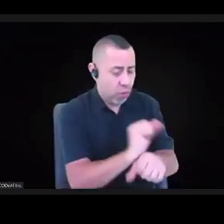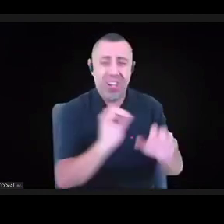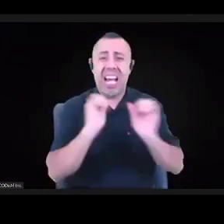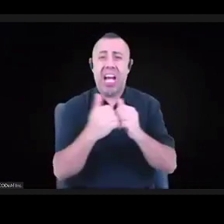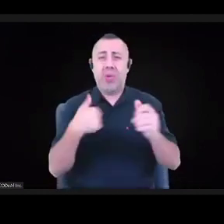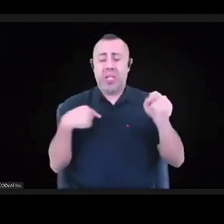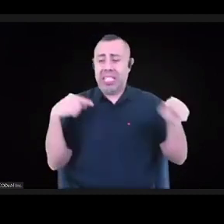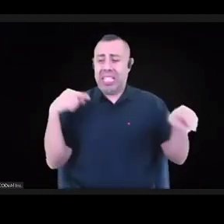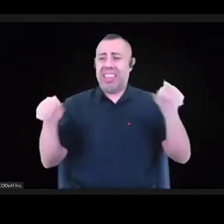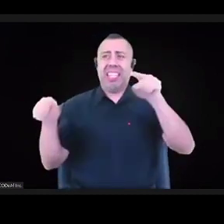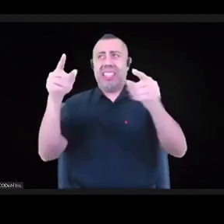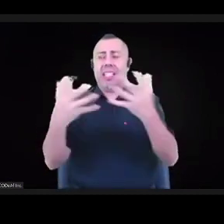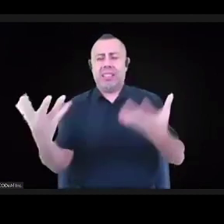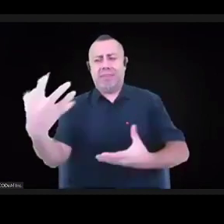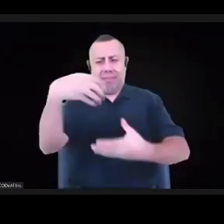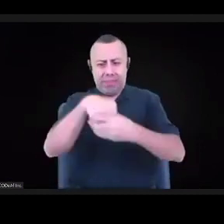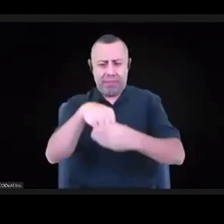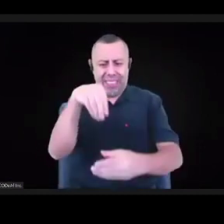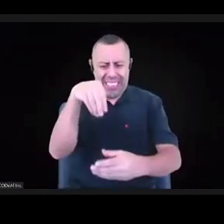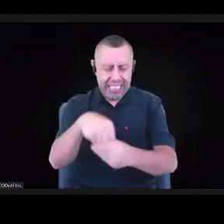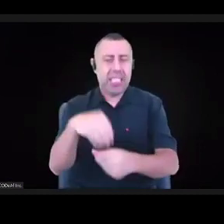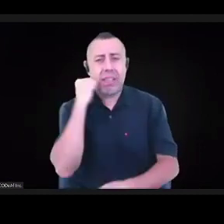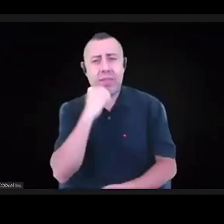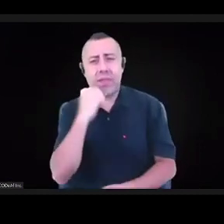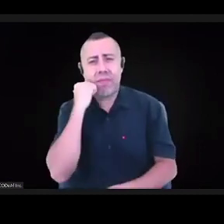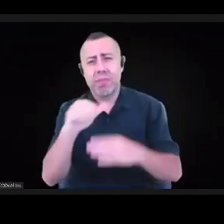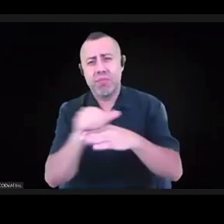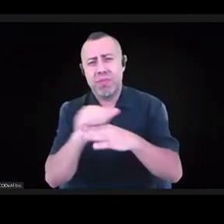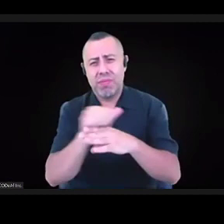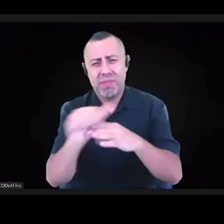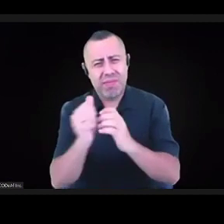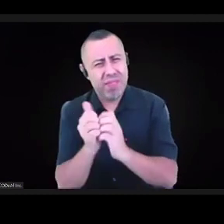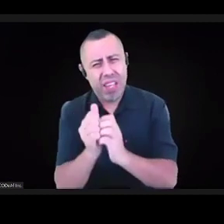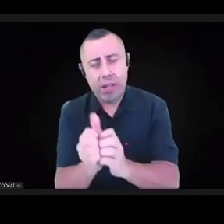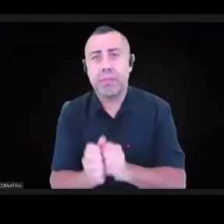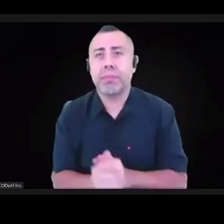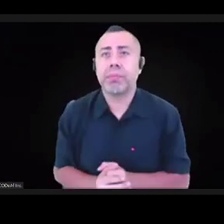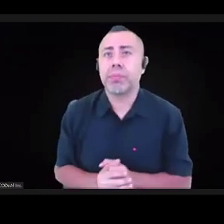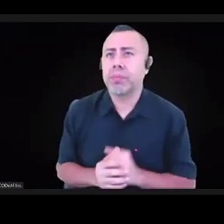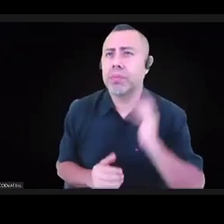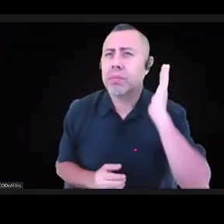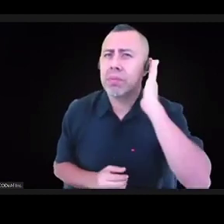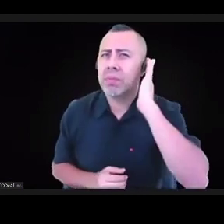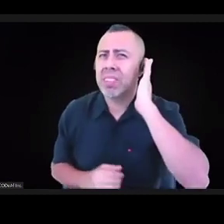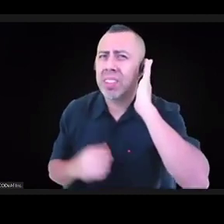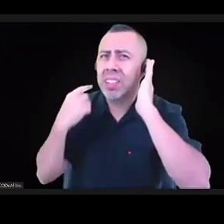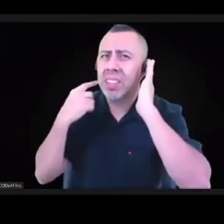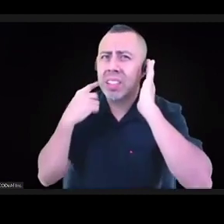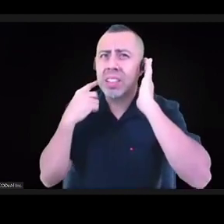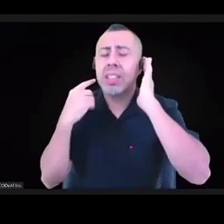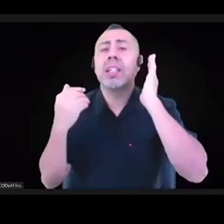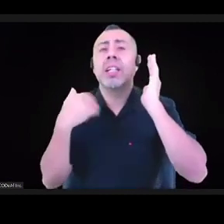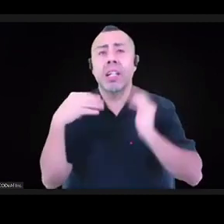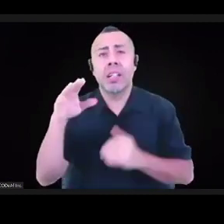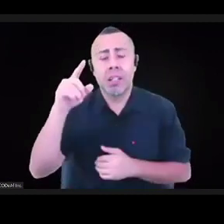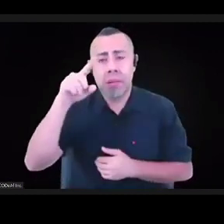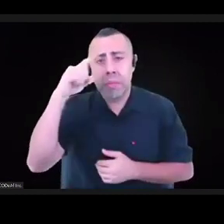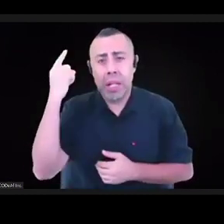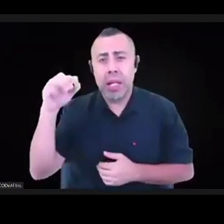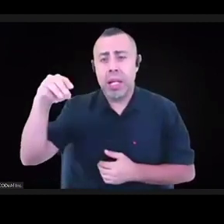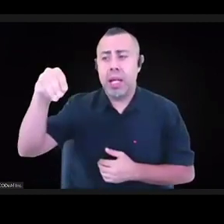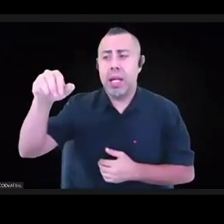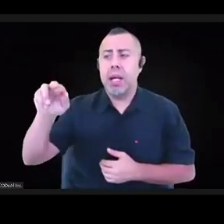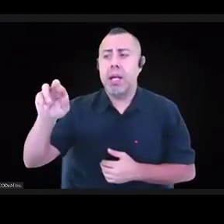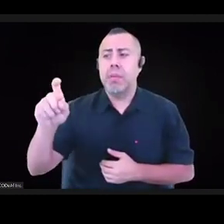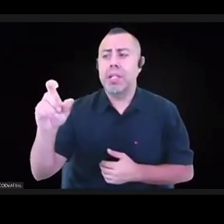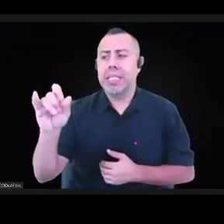The third piece I have up here around black marketing by Cedric Robinson, and I think, you know, he offers one of the ways that I think that the